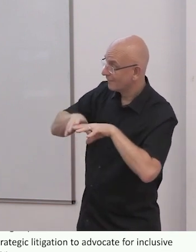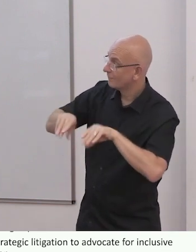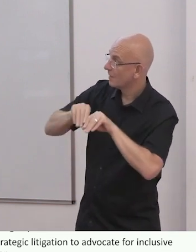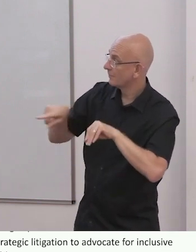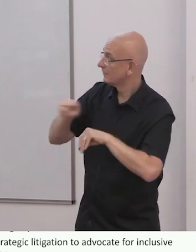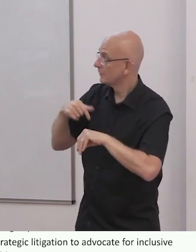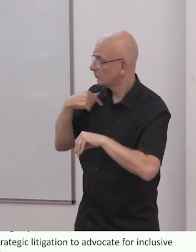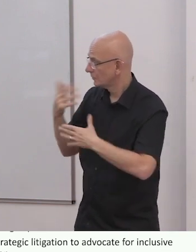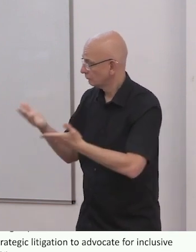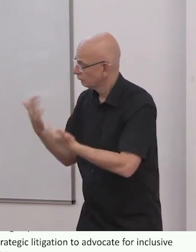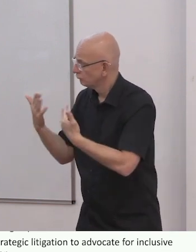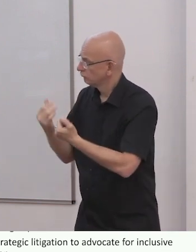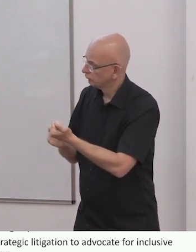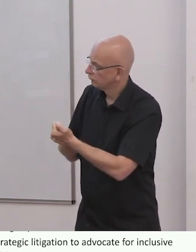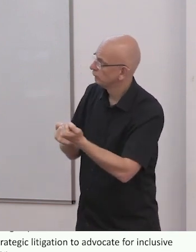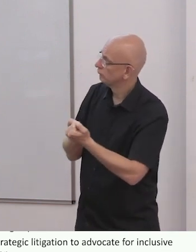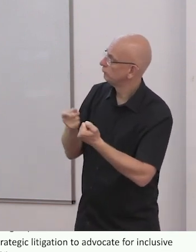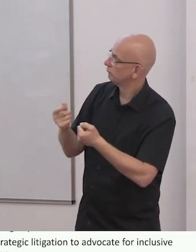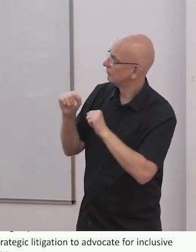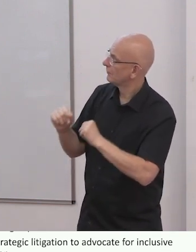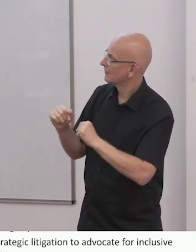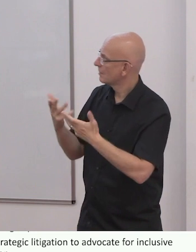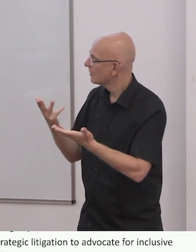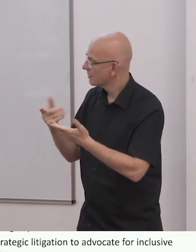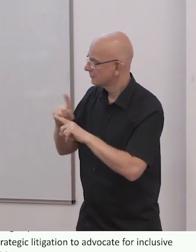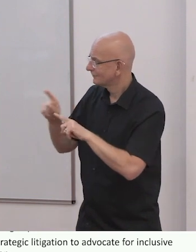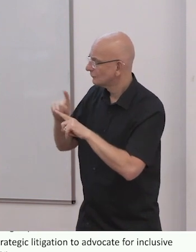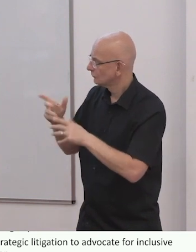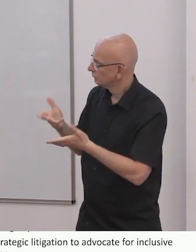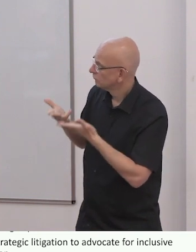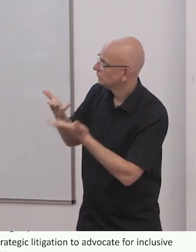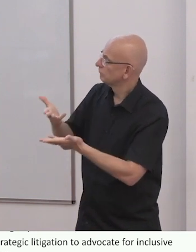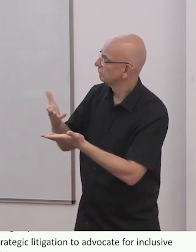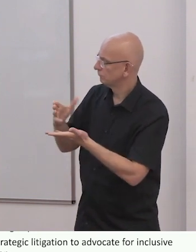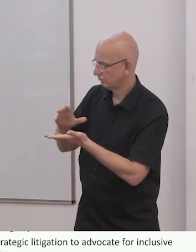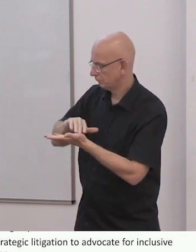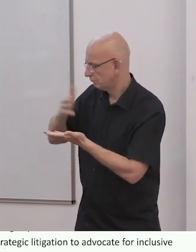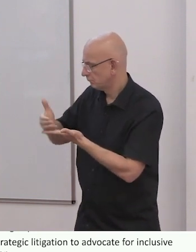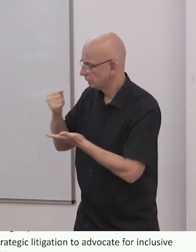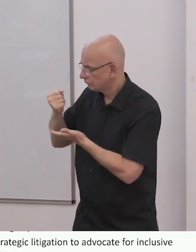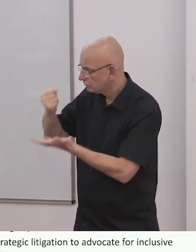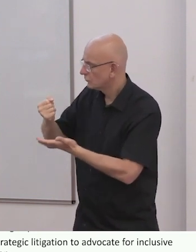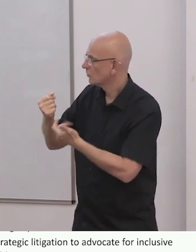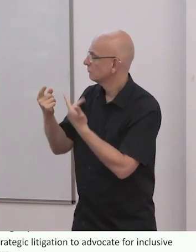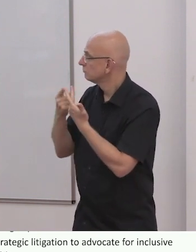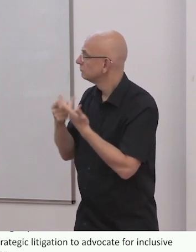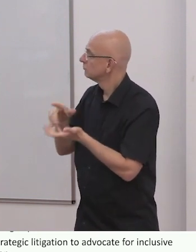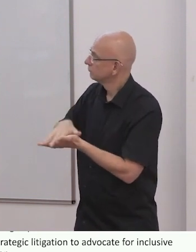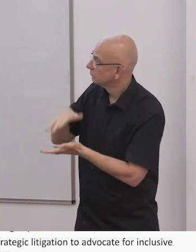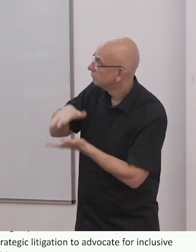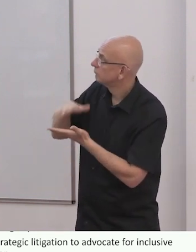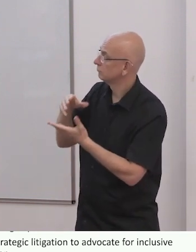Bank's Inclusive Education Initiative funded project that started in 2022